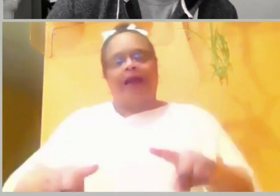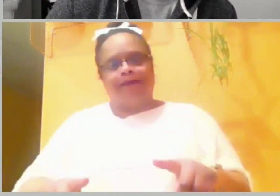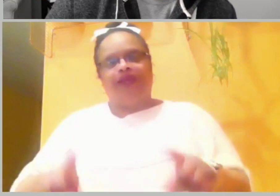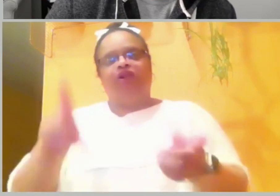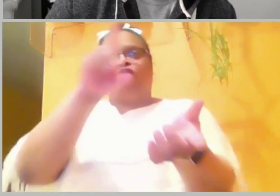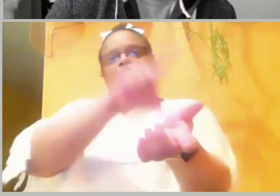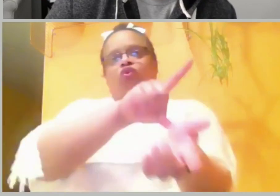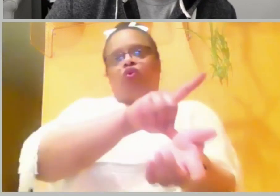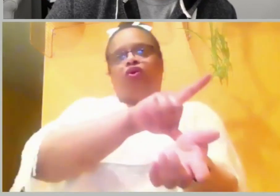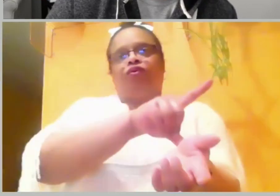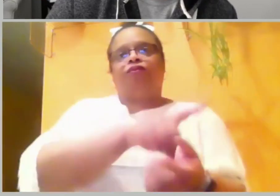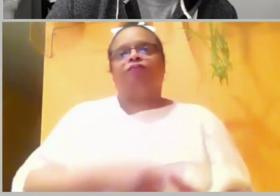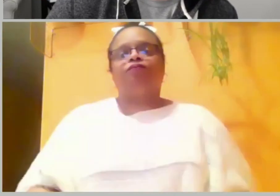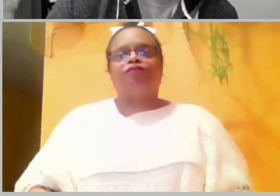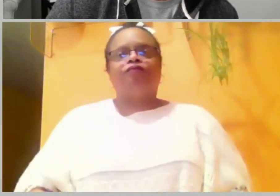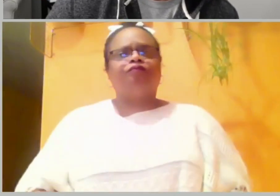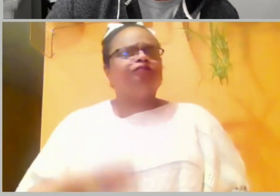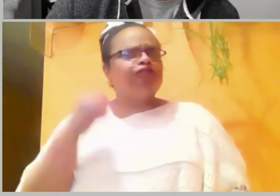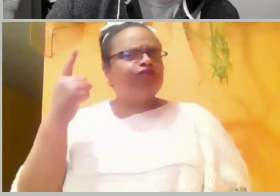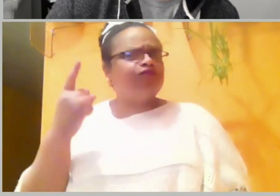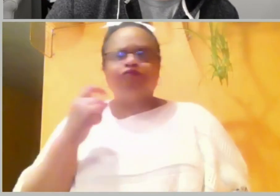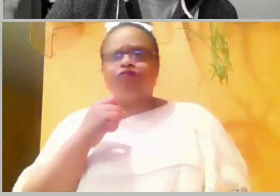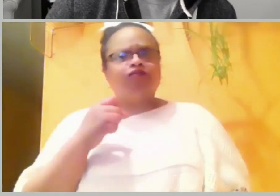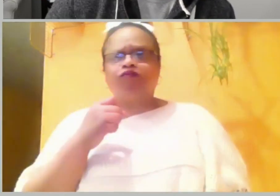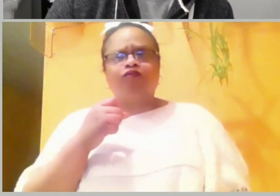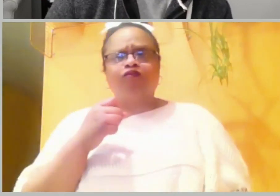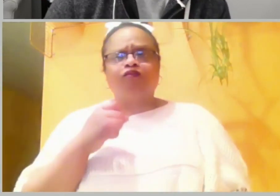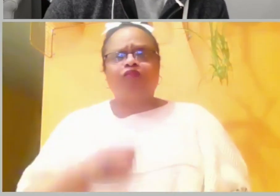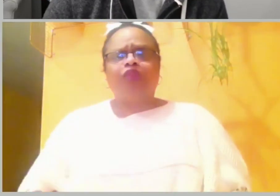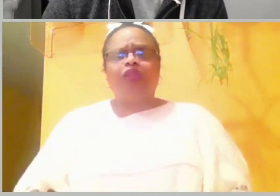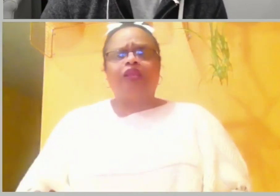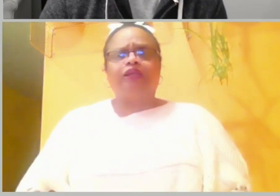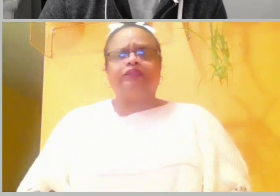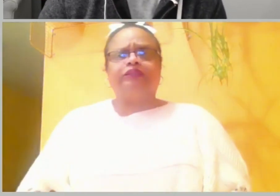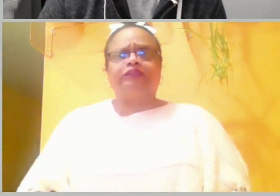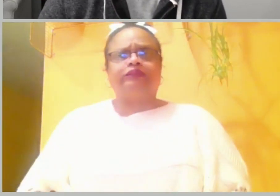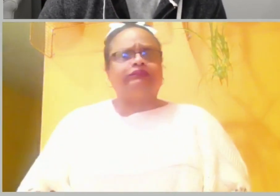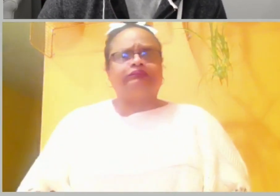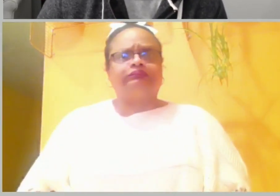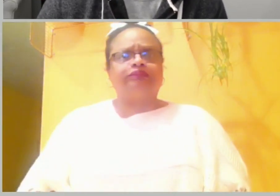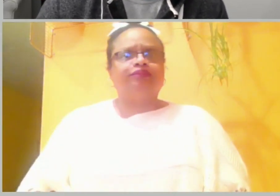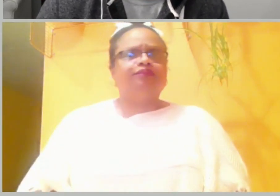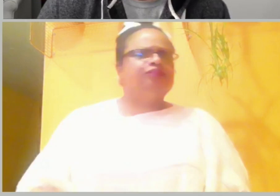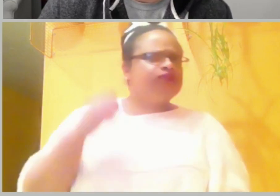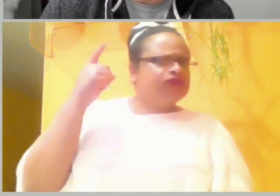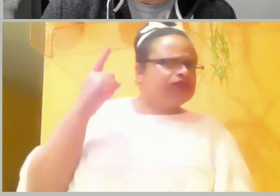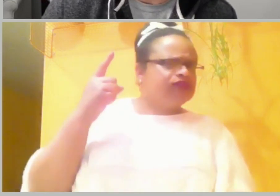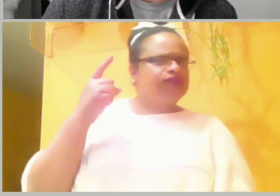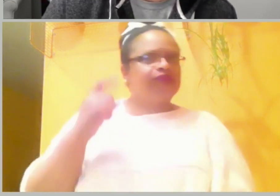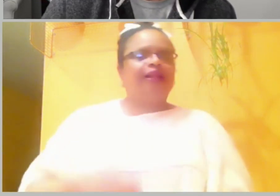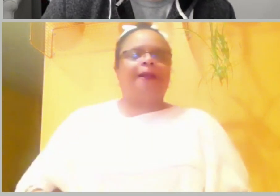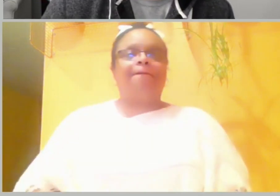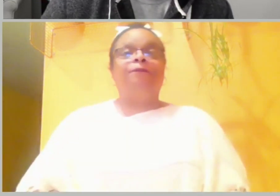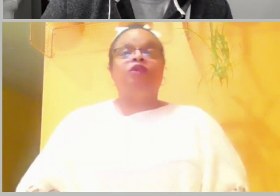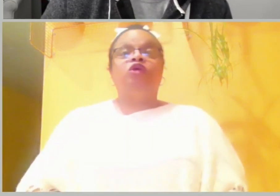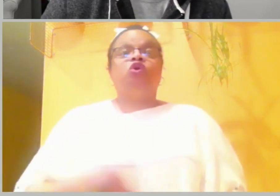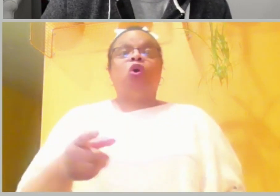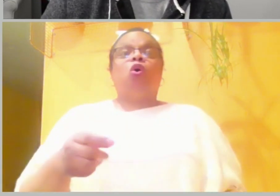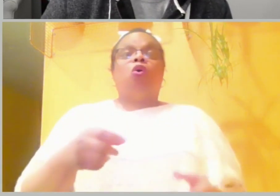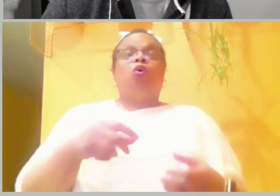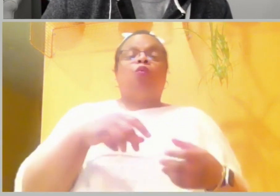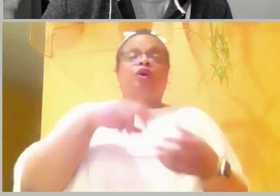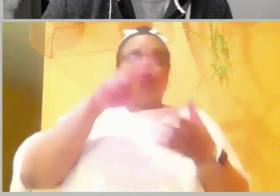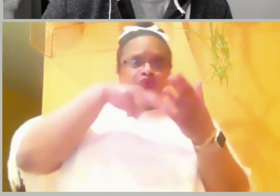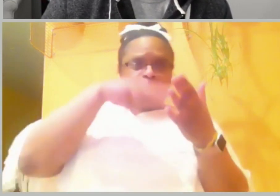seen in chapters 11 through 20. In the early chapters, we see the evil hearts of men rise up as civil war breaks